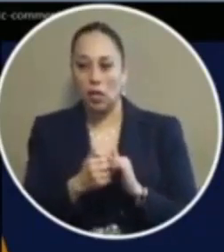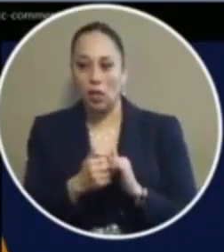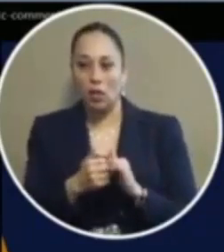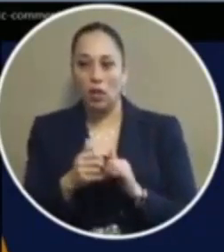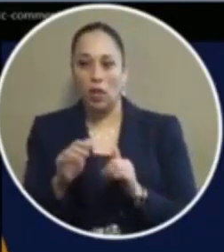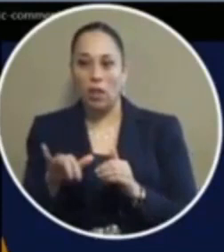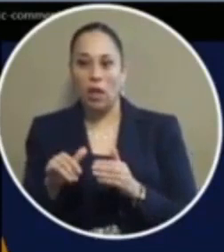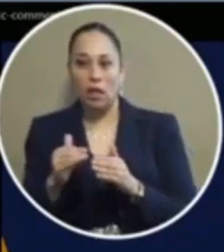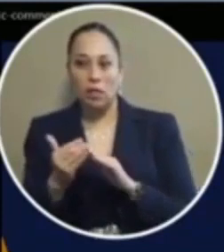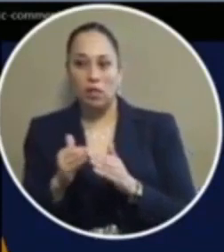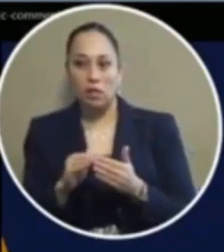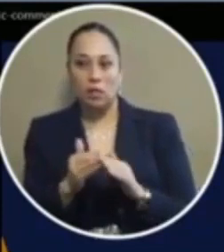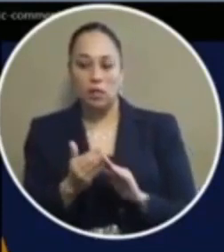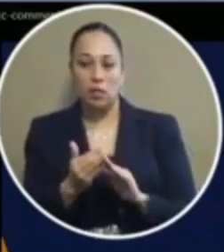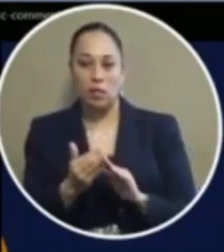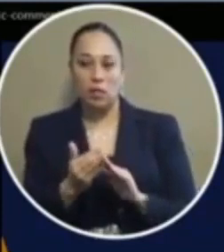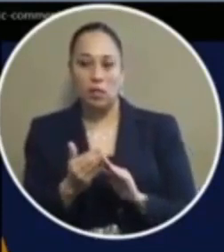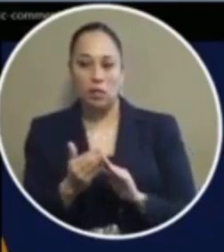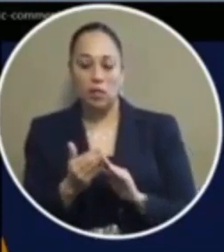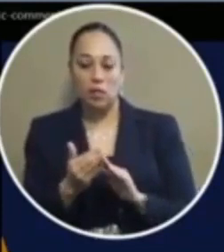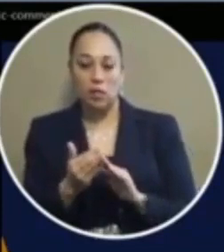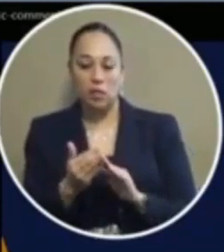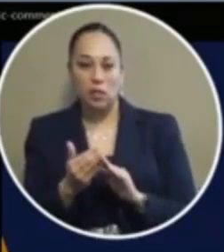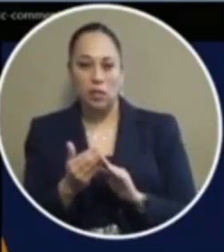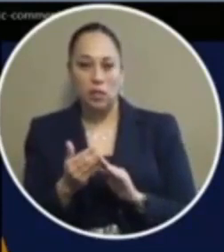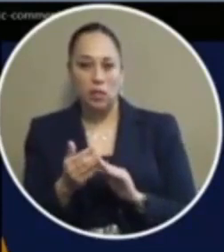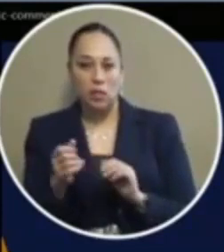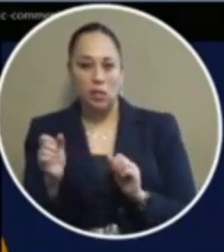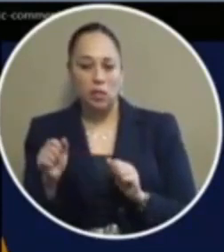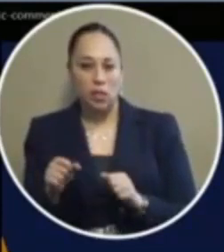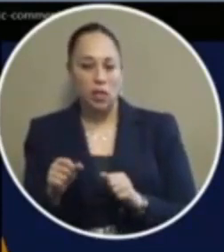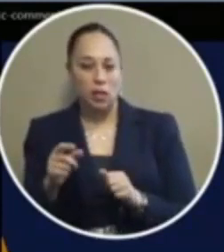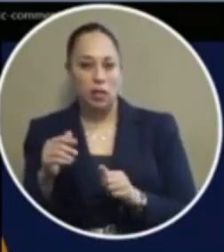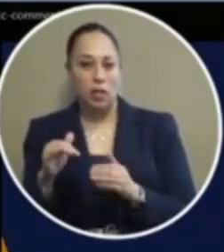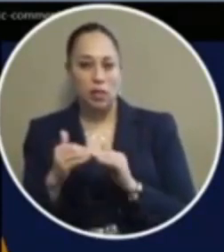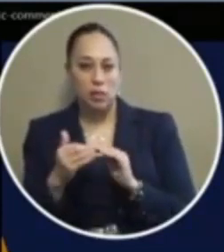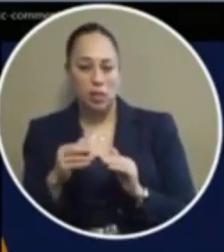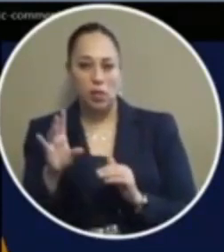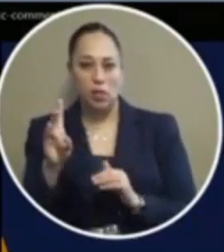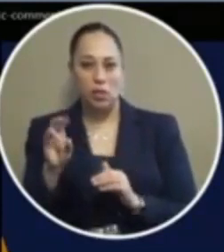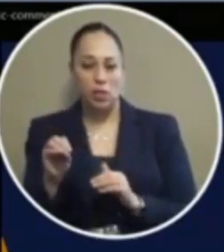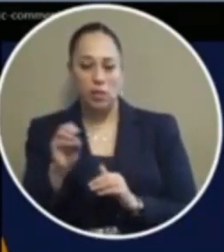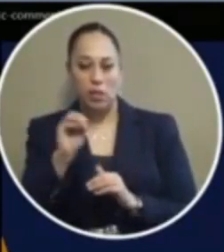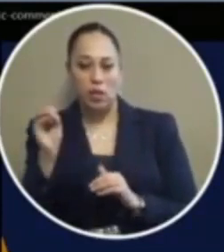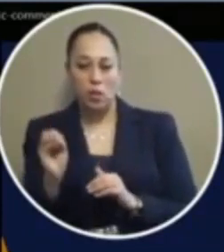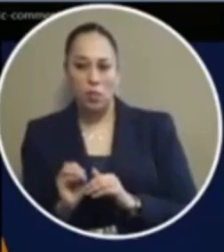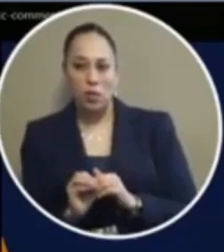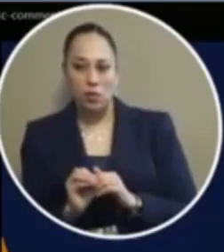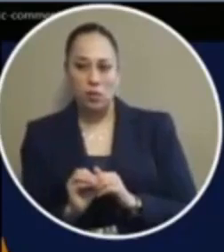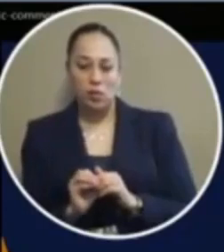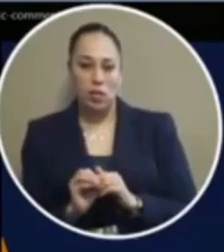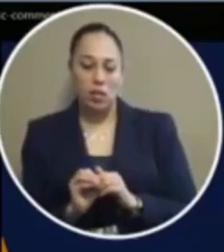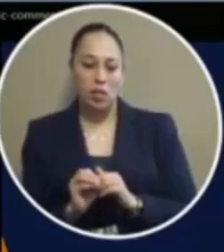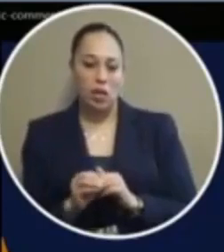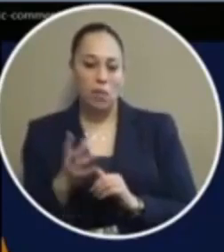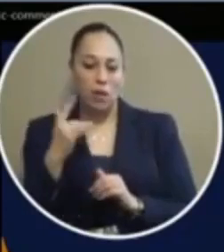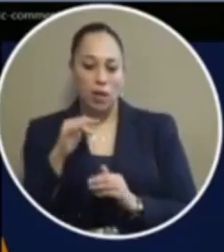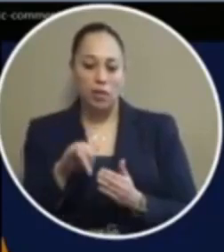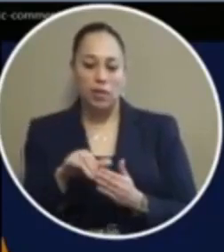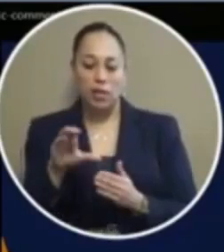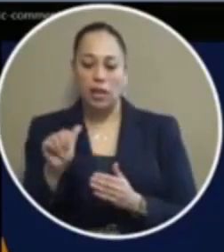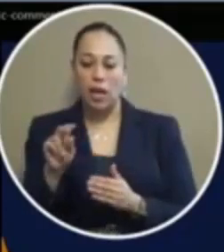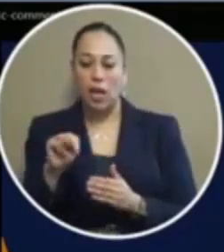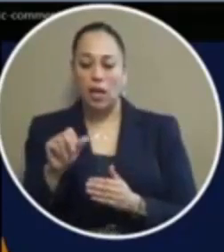city people are sitting in jail the people sitting in jail in this city are 70 percent more likely to be in there because they had cannabis